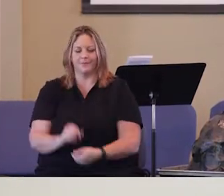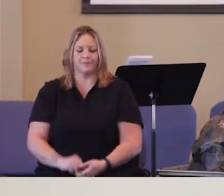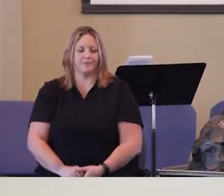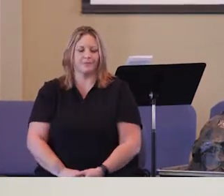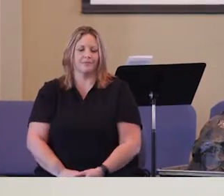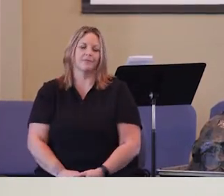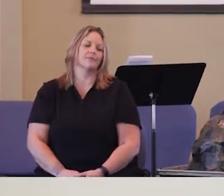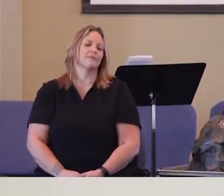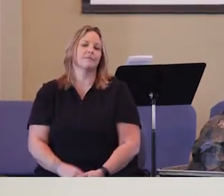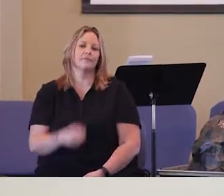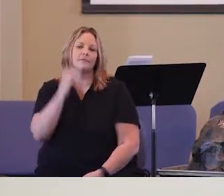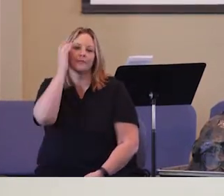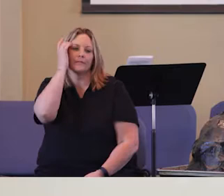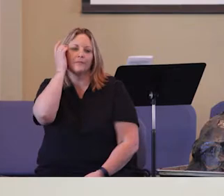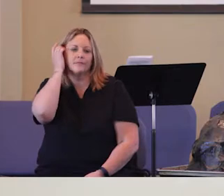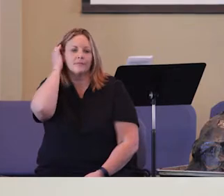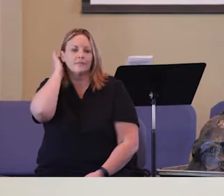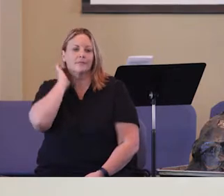Numbers chapter